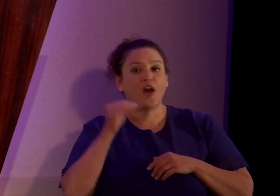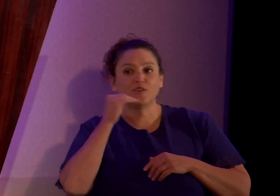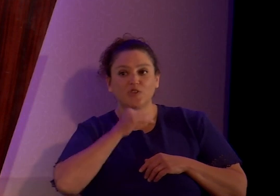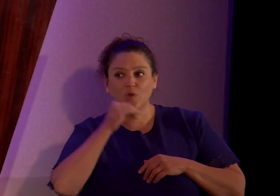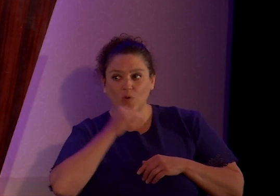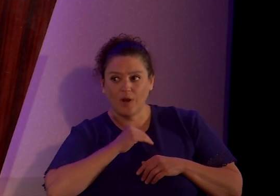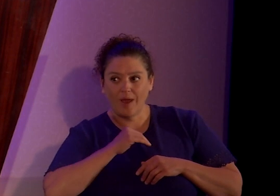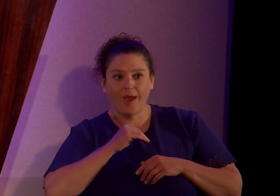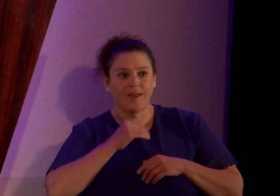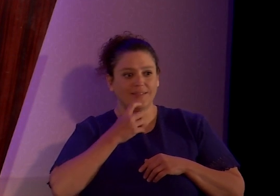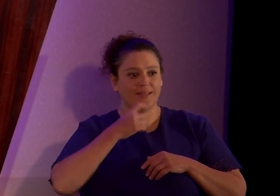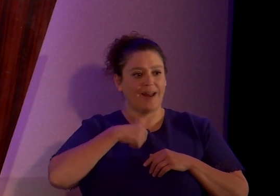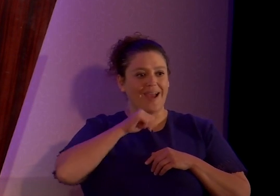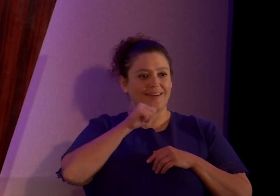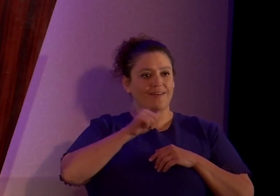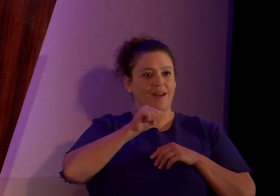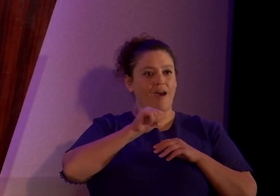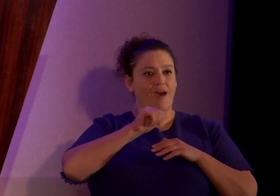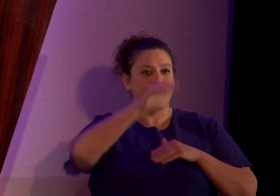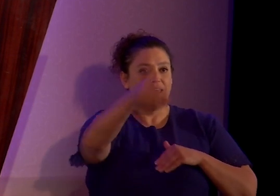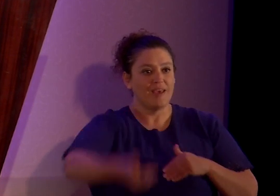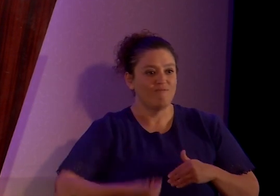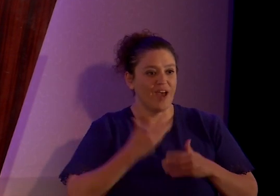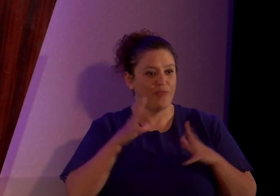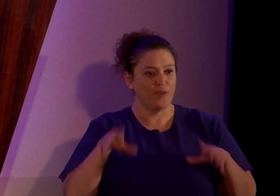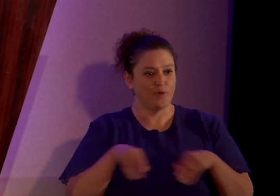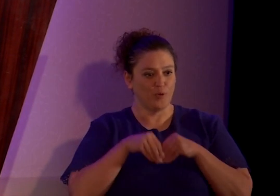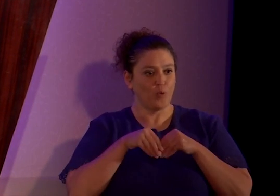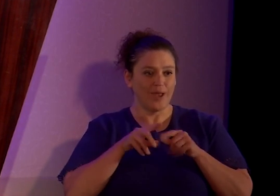that I did not invite them to the wedding when I had.